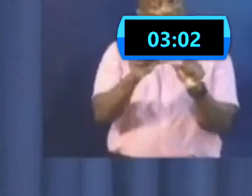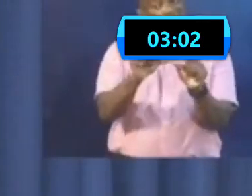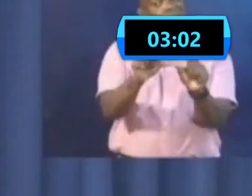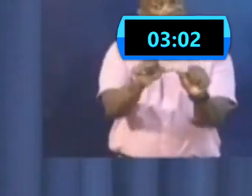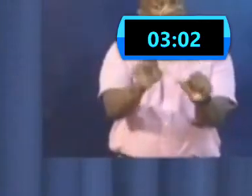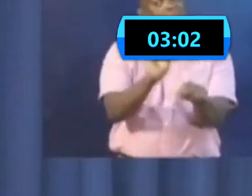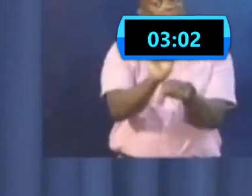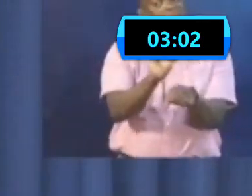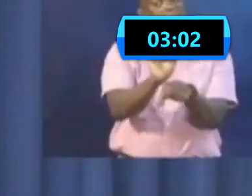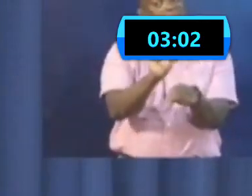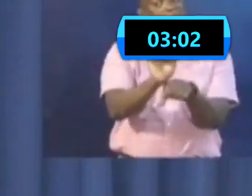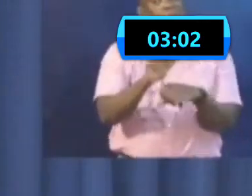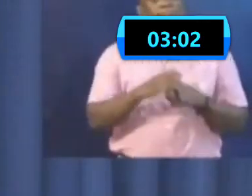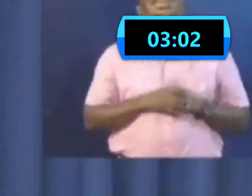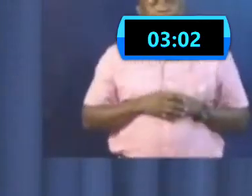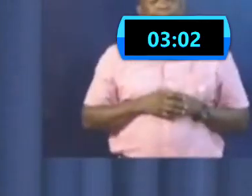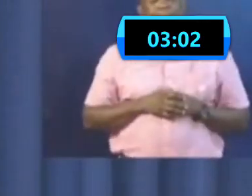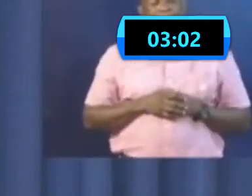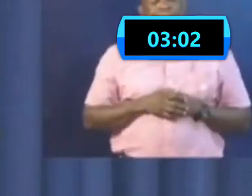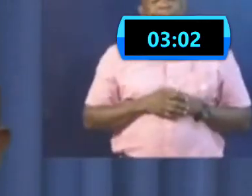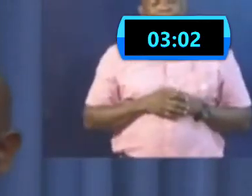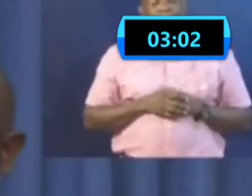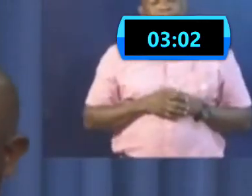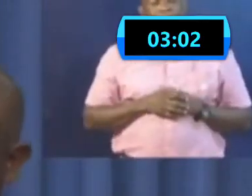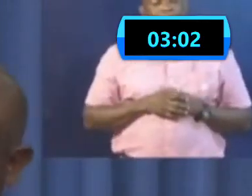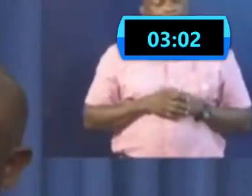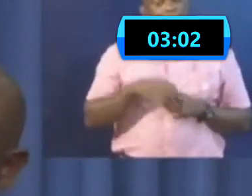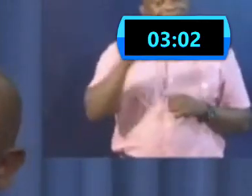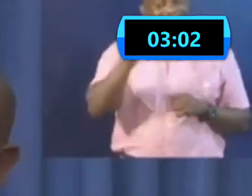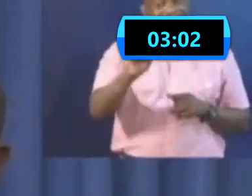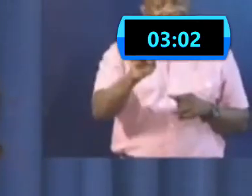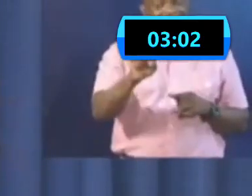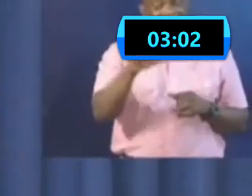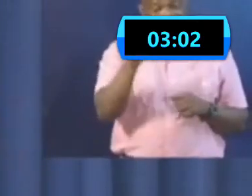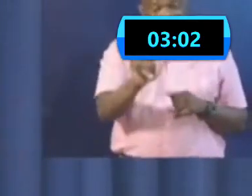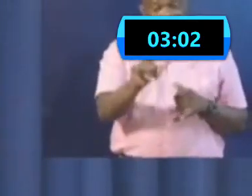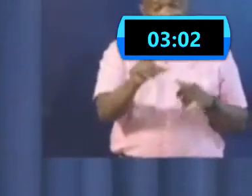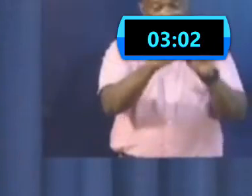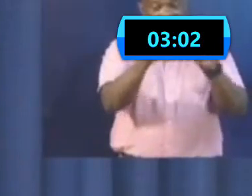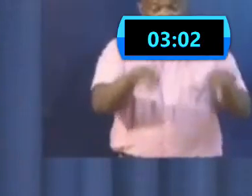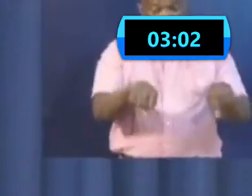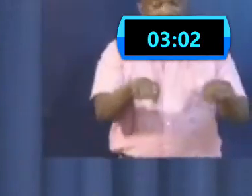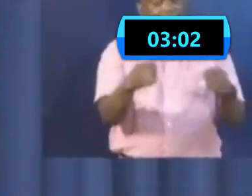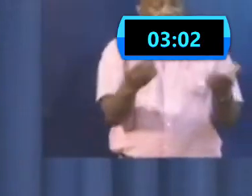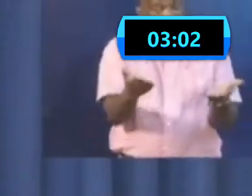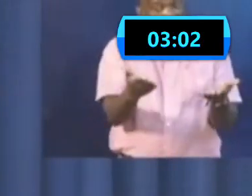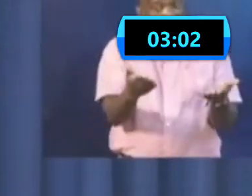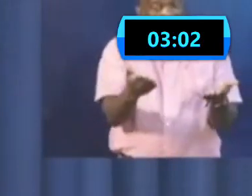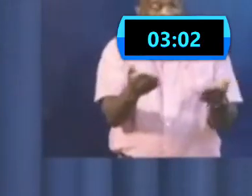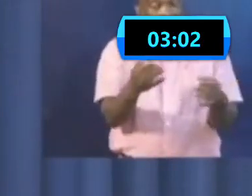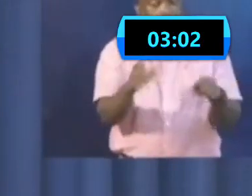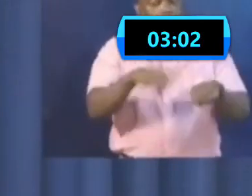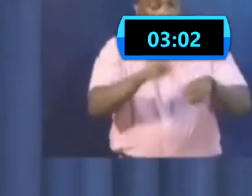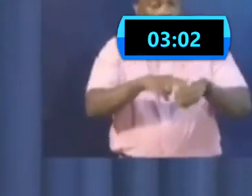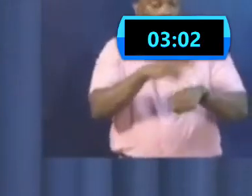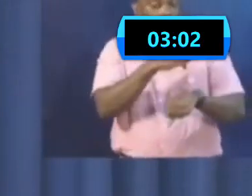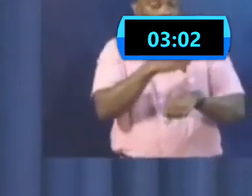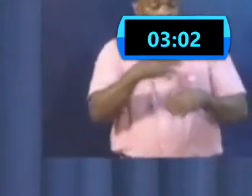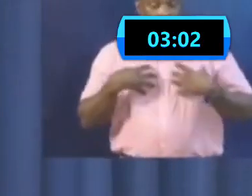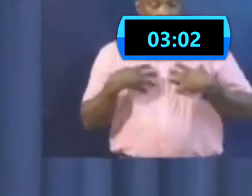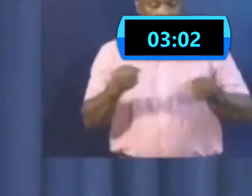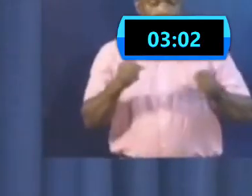system is there and we have to preserve it, as the minister has just told us, with a certain capacity